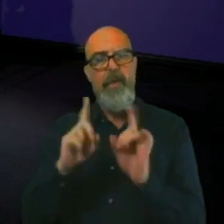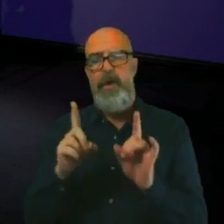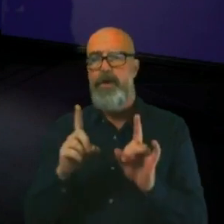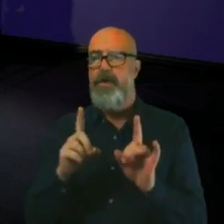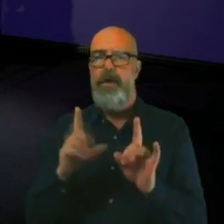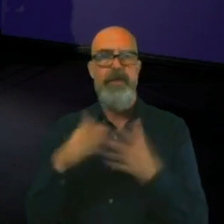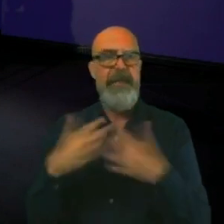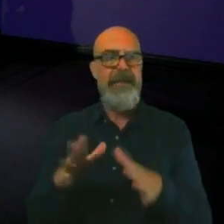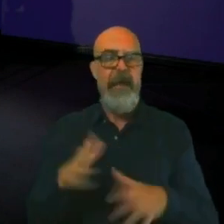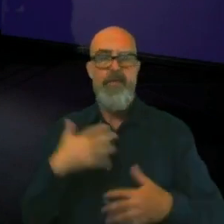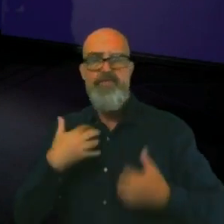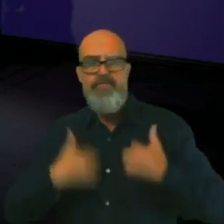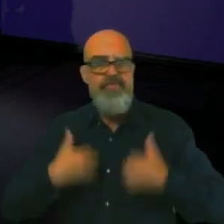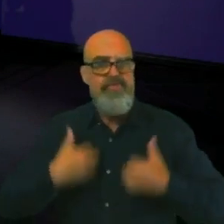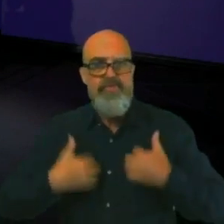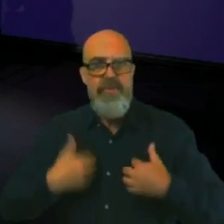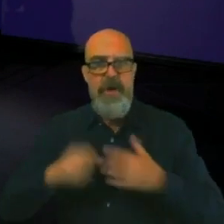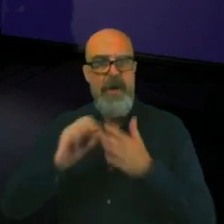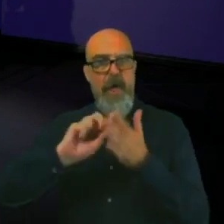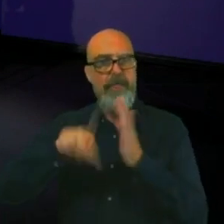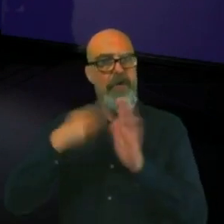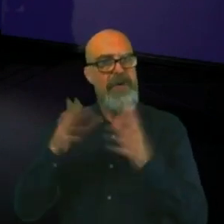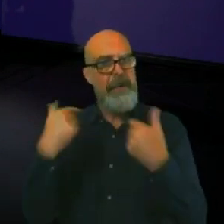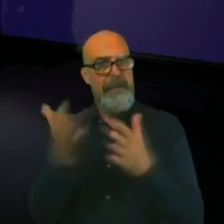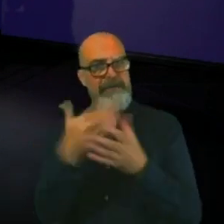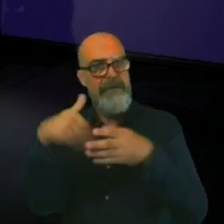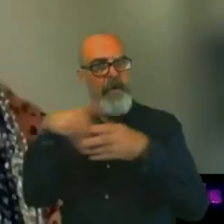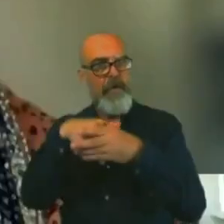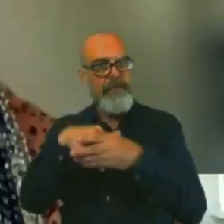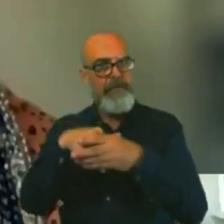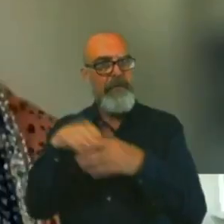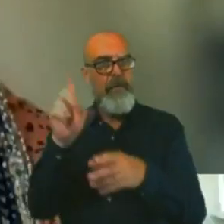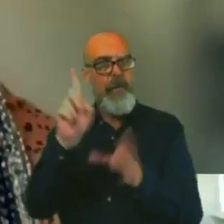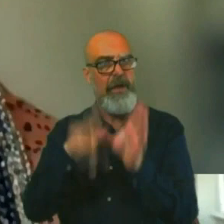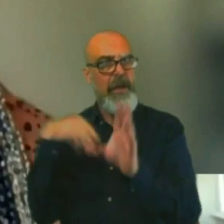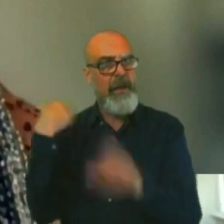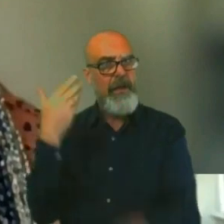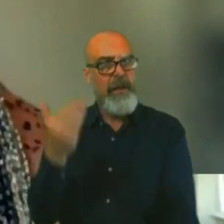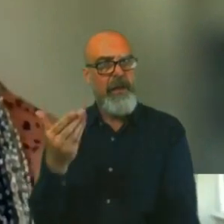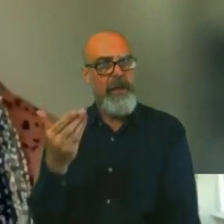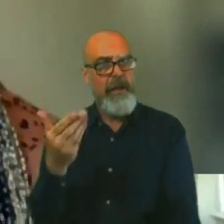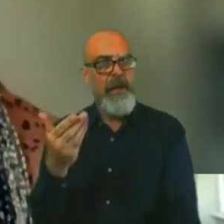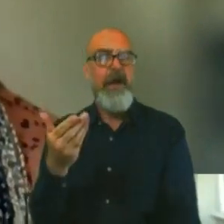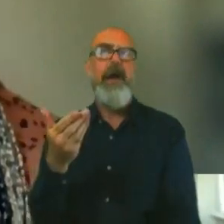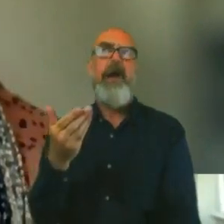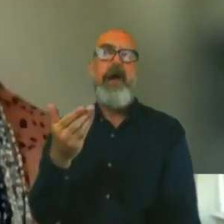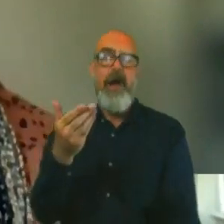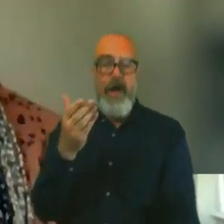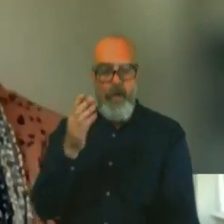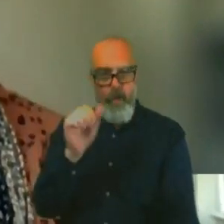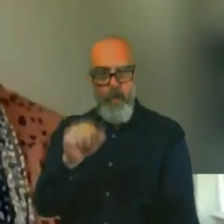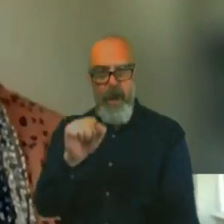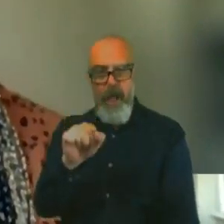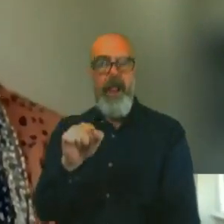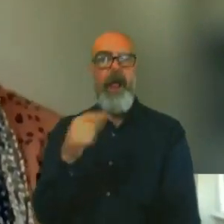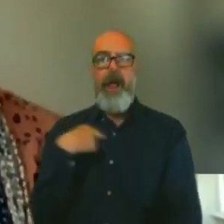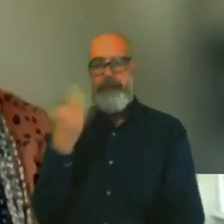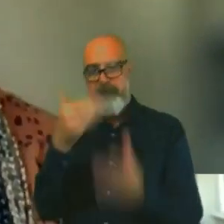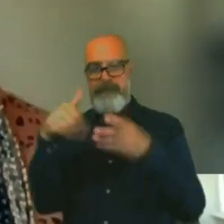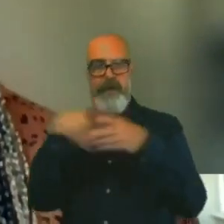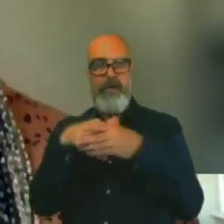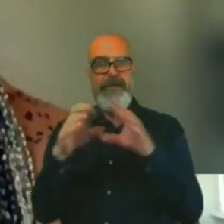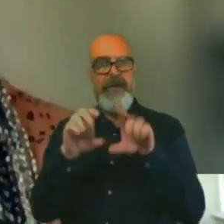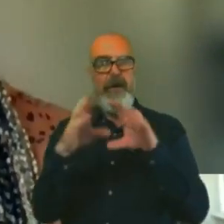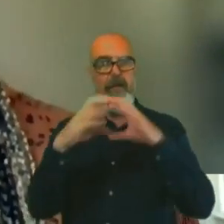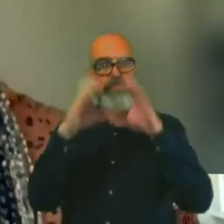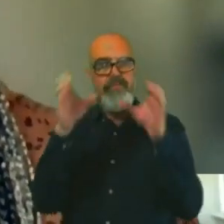project that you've been on in the last year? Well, I actually do bridge reconstructions for the railway,